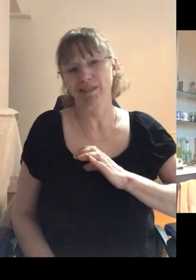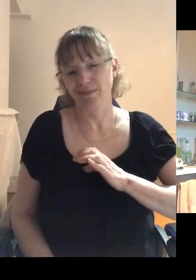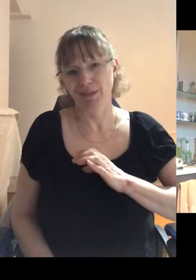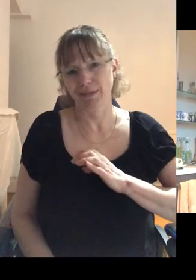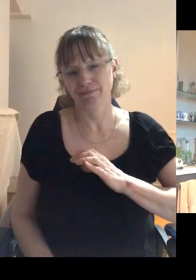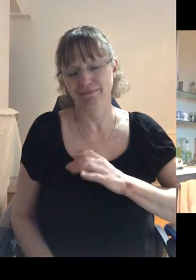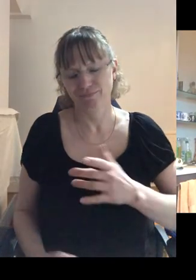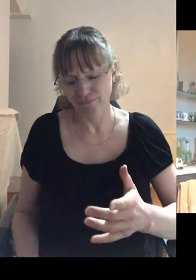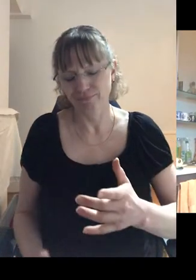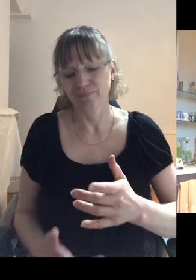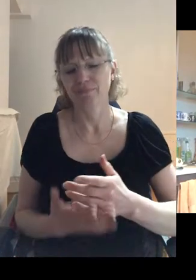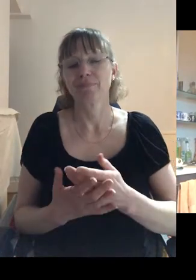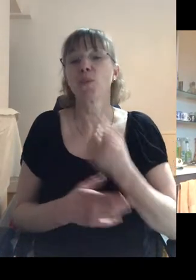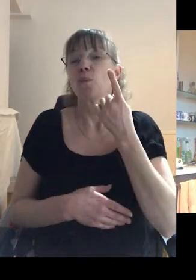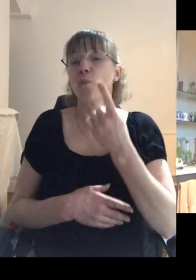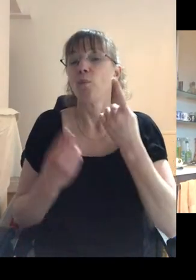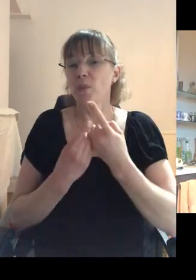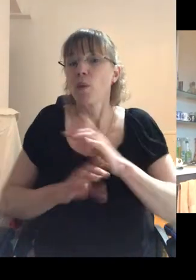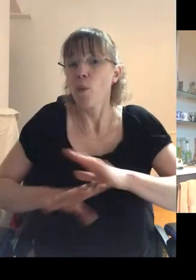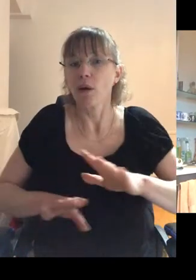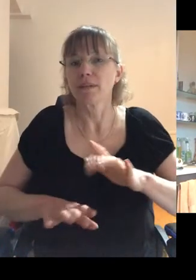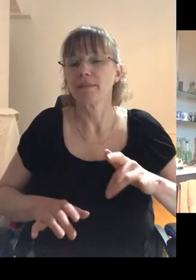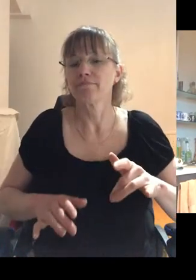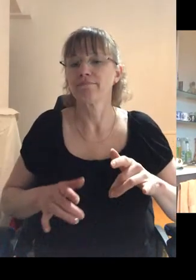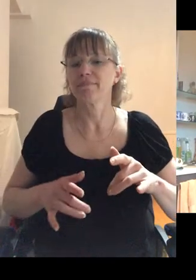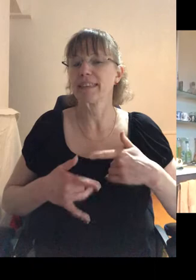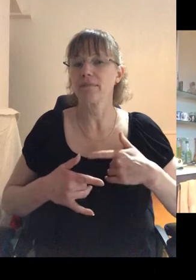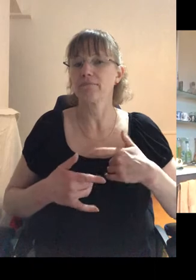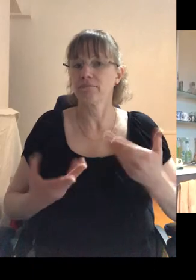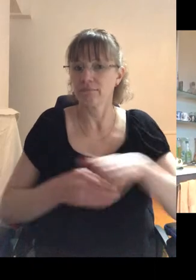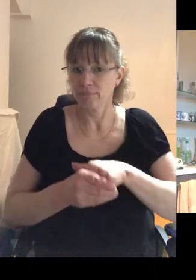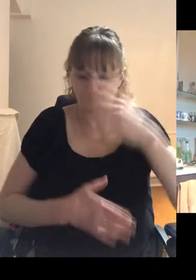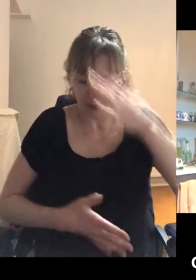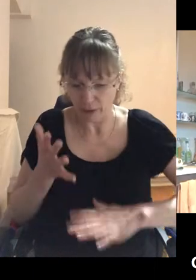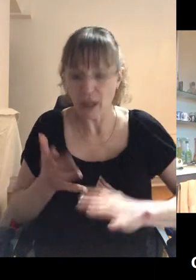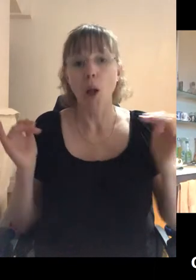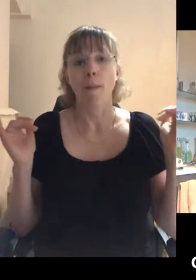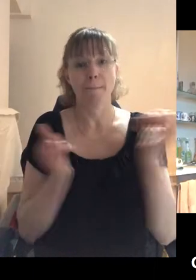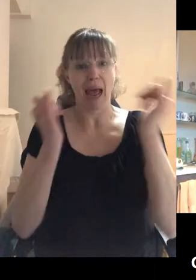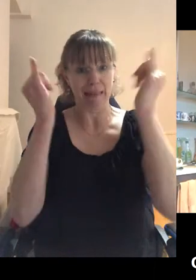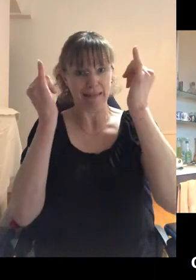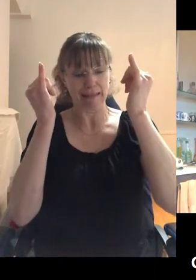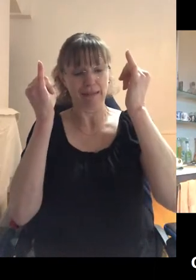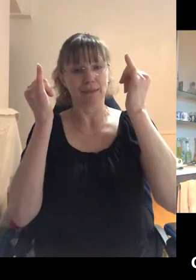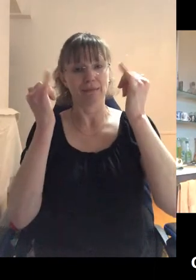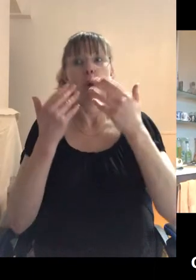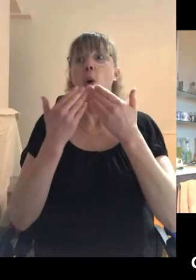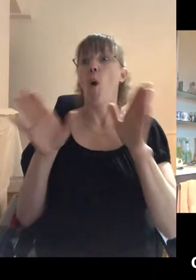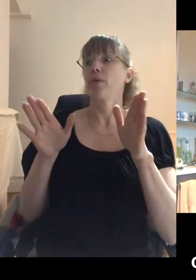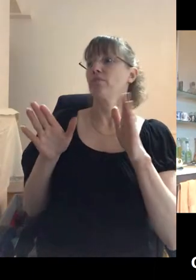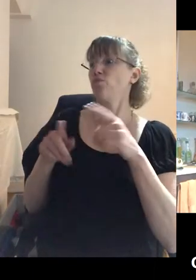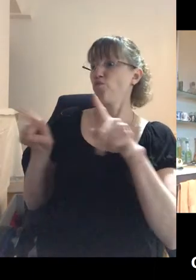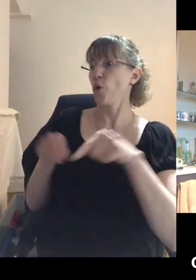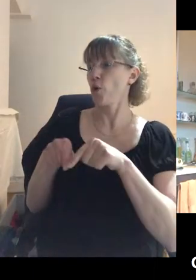Um, and so the one thing that didn't reflect my experience was those parties and then opening doors of rooms and people having sex.